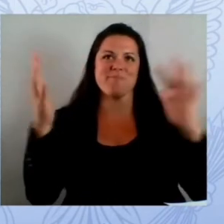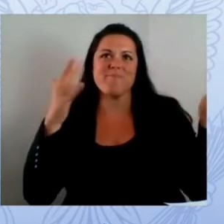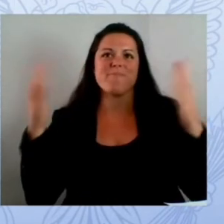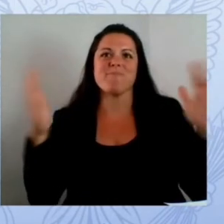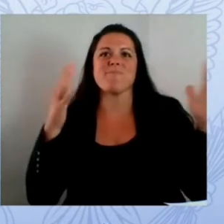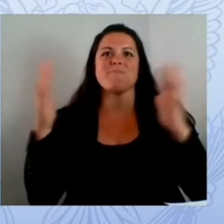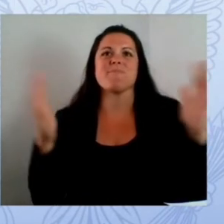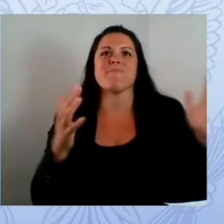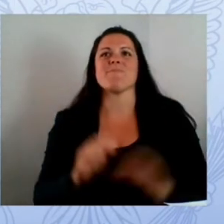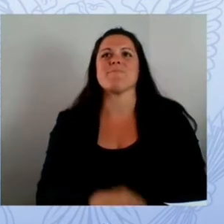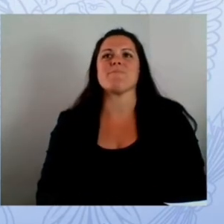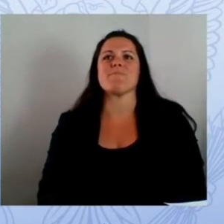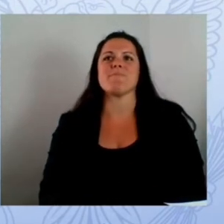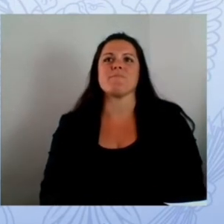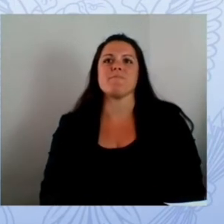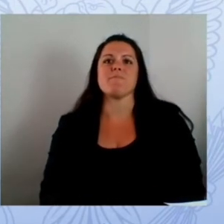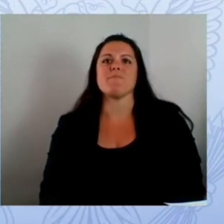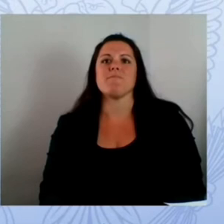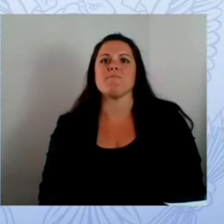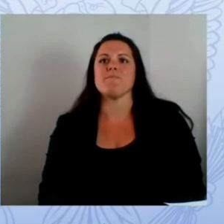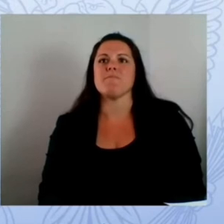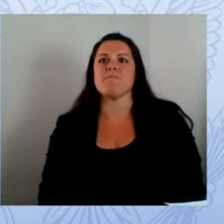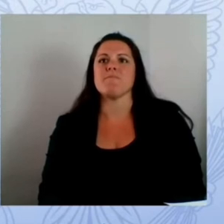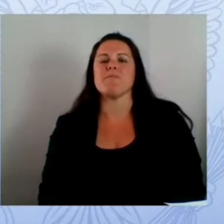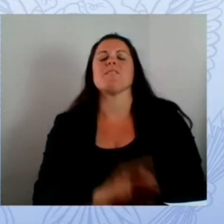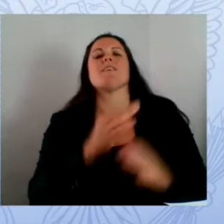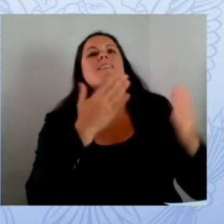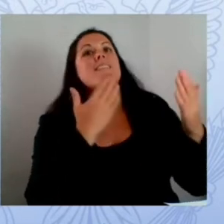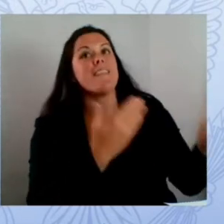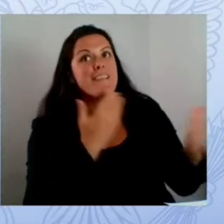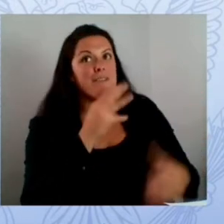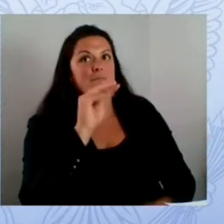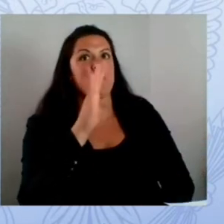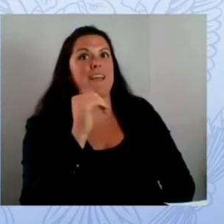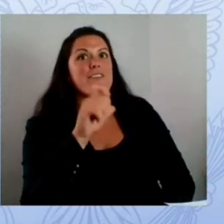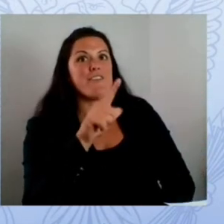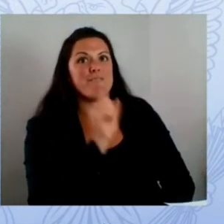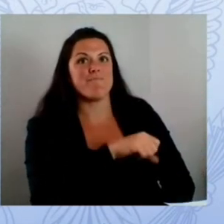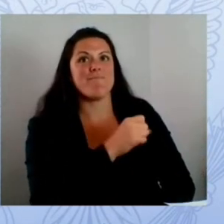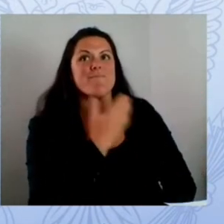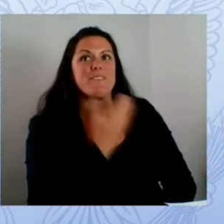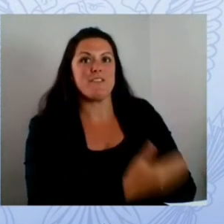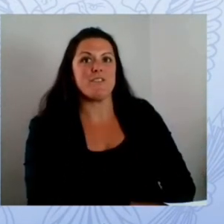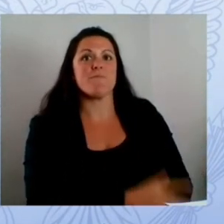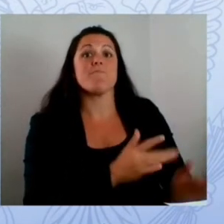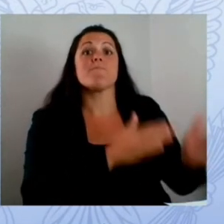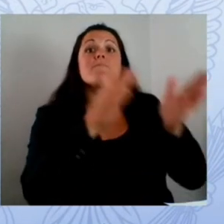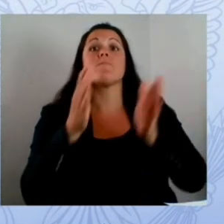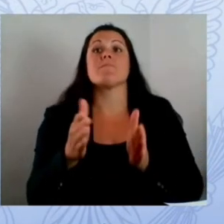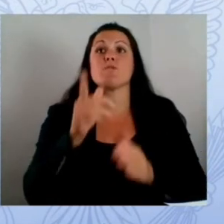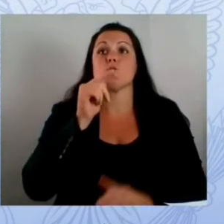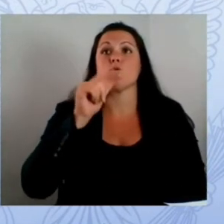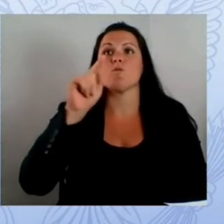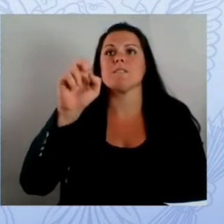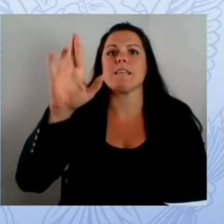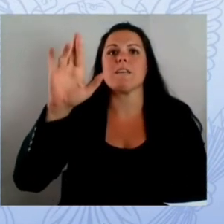thank you very much michael i'll now turn to terry lifters the assistant superintendent and cio of san diego